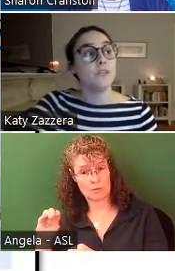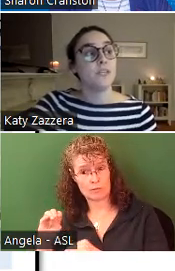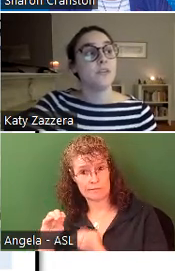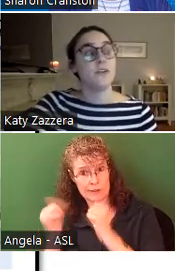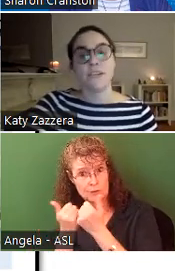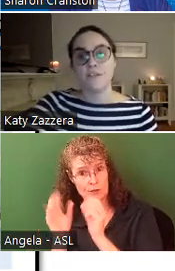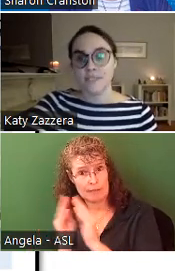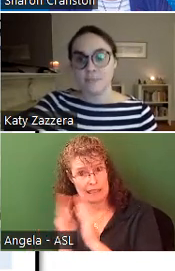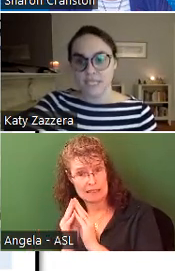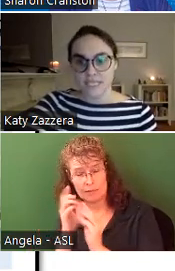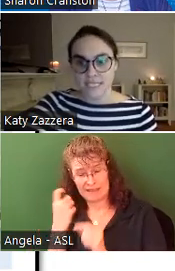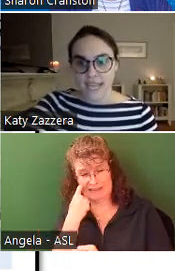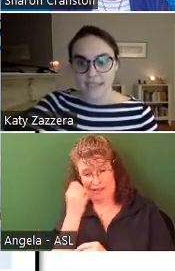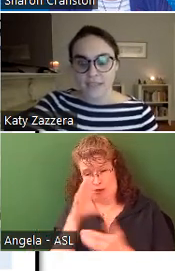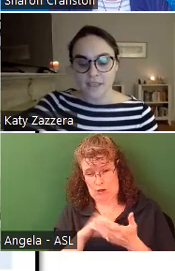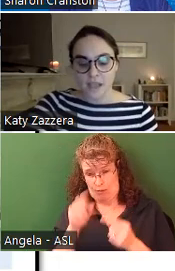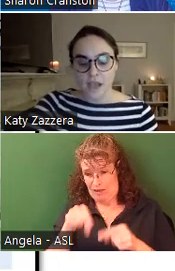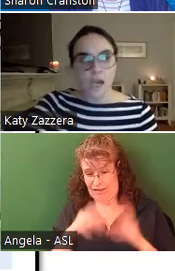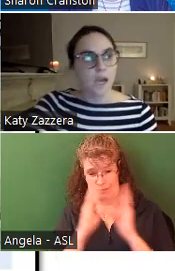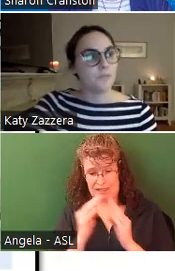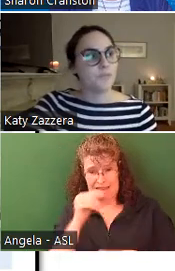We only learned of this meeting today.